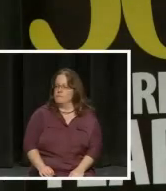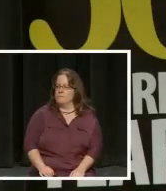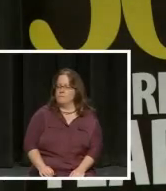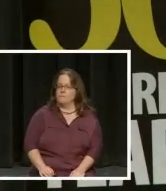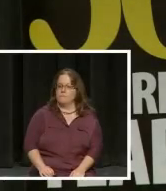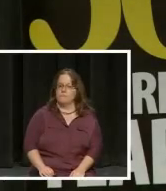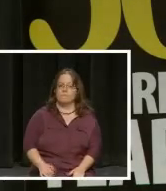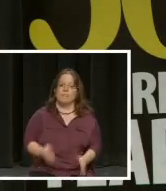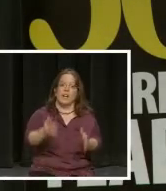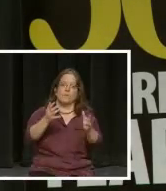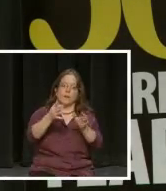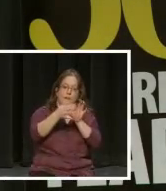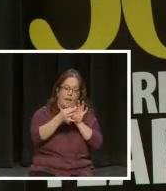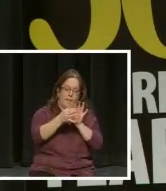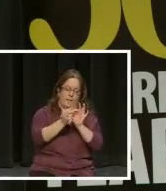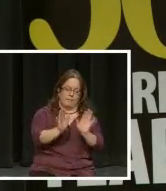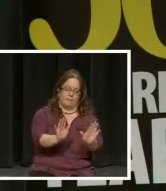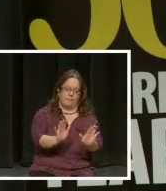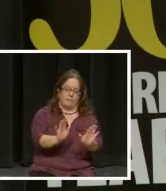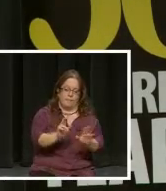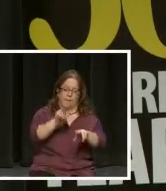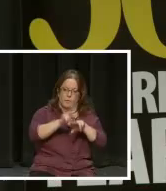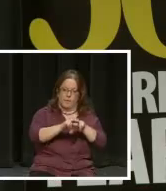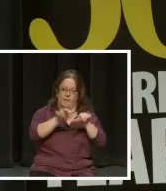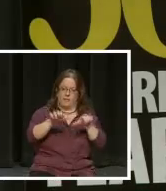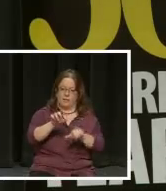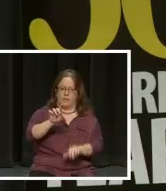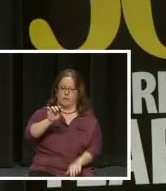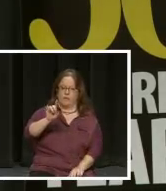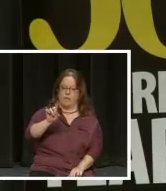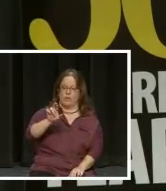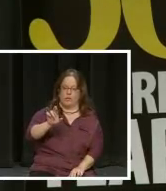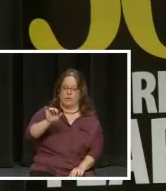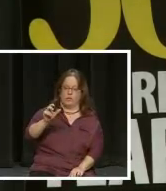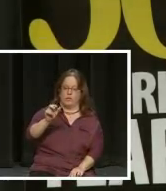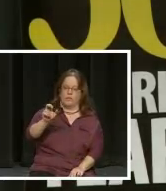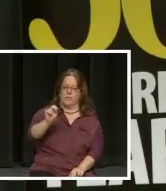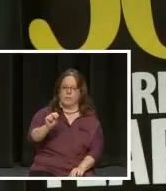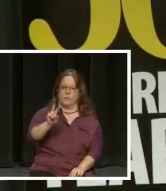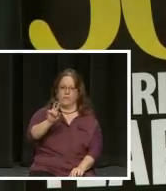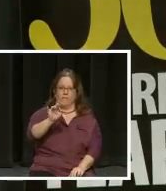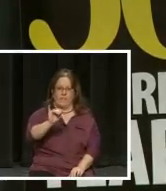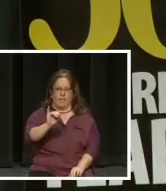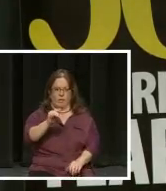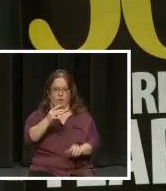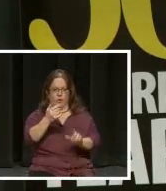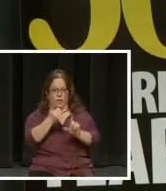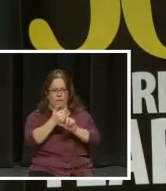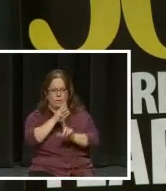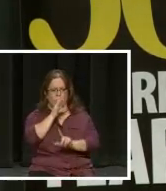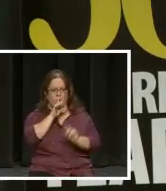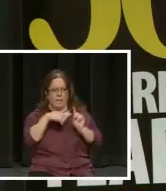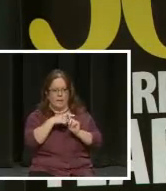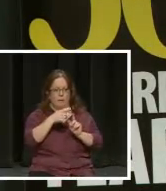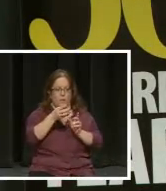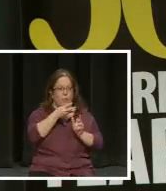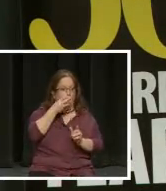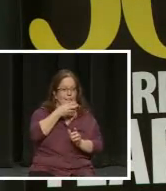I just want to comment. I was sitting next to Dr. Johnson and when Vicki was talking about whining, dining, and grilling,